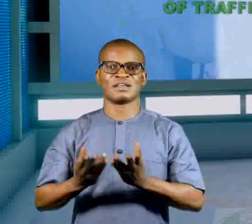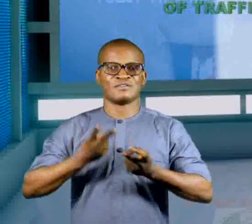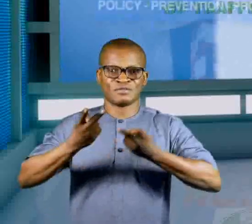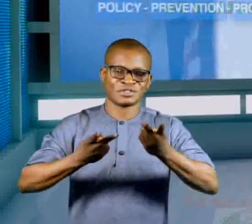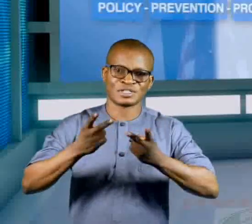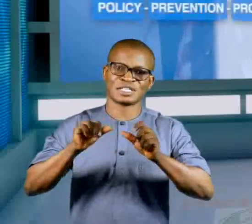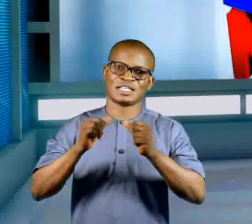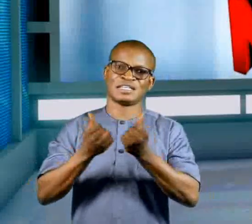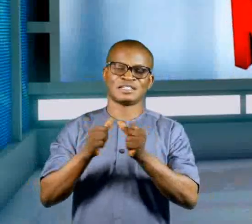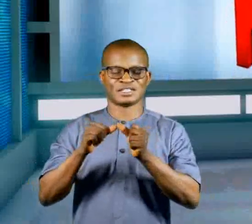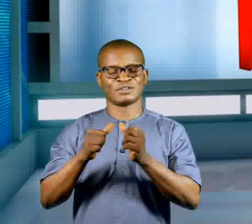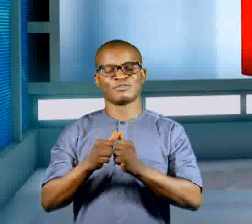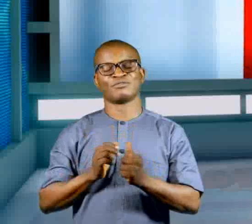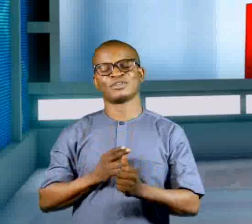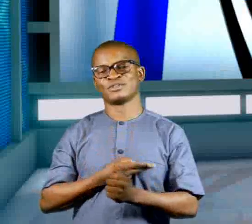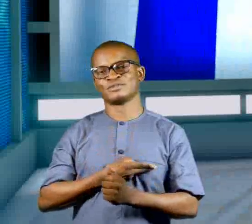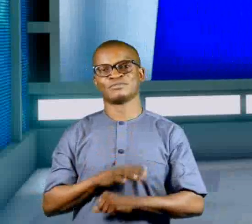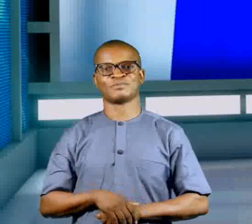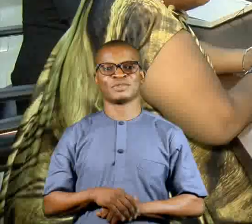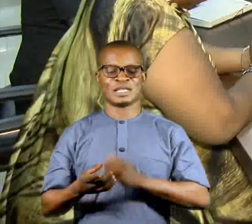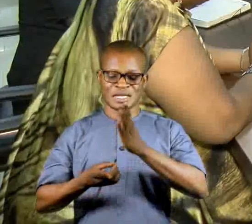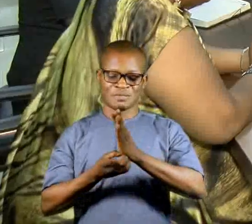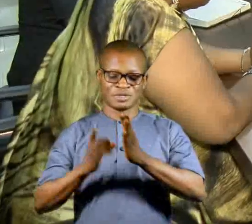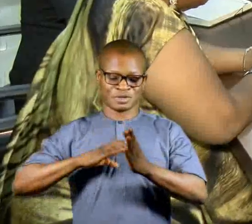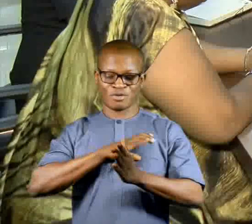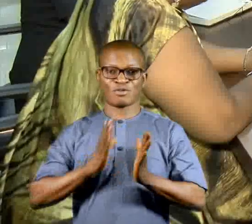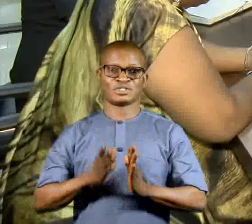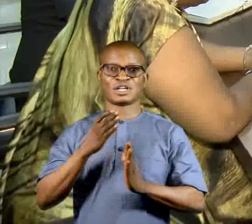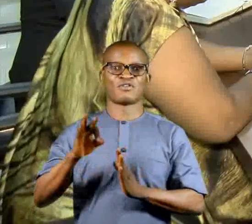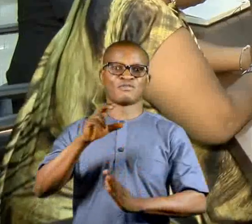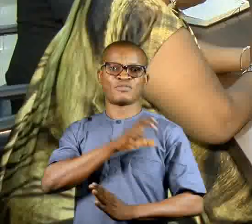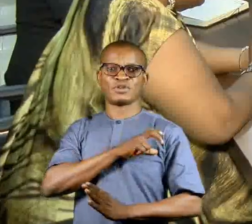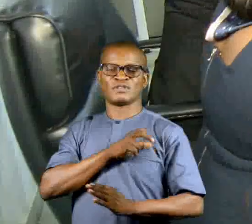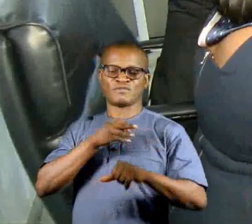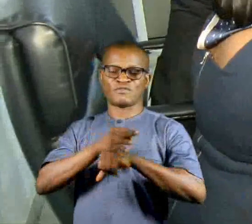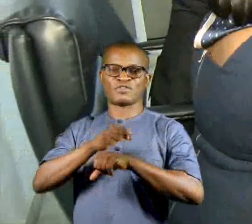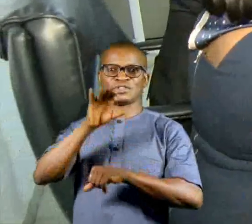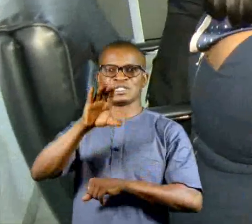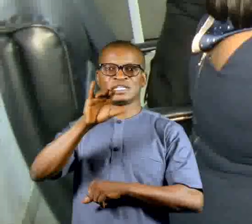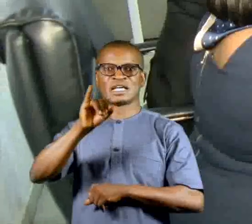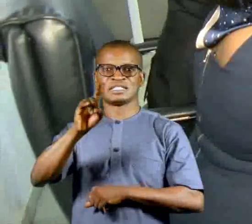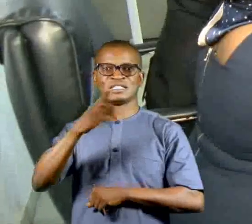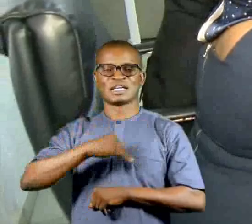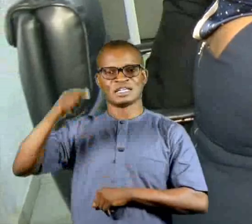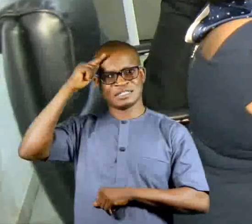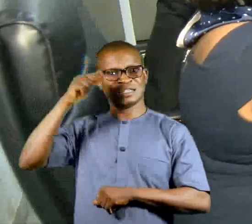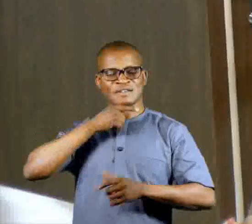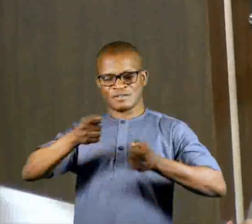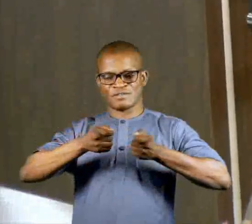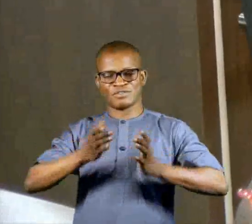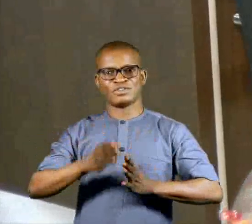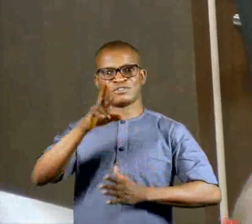paid courtesy calls to the agency. Stay with us. The Deputy Commissioner of Police, Force CID and Gender Coordinator,